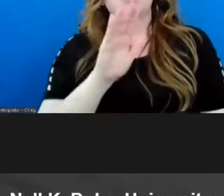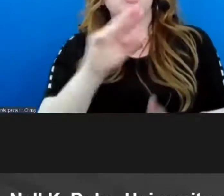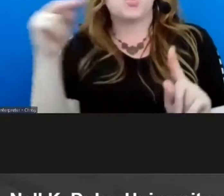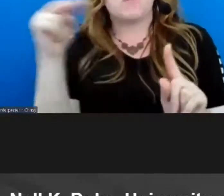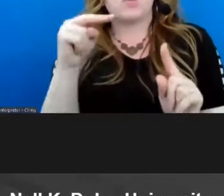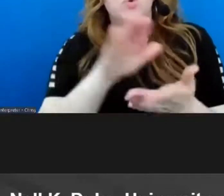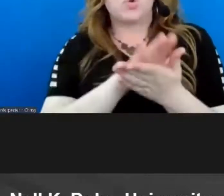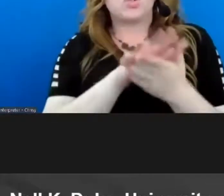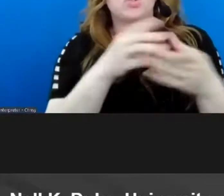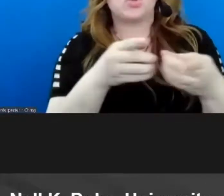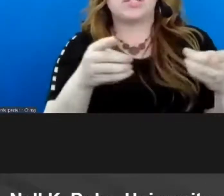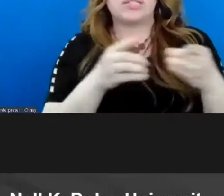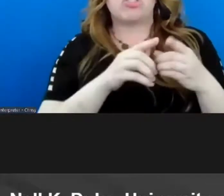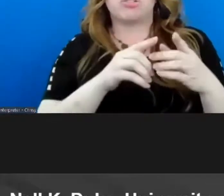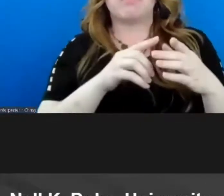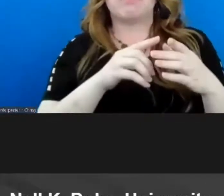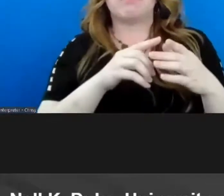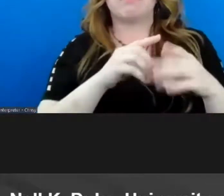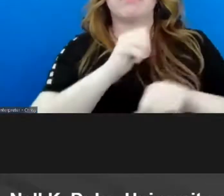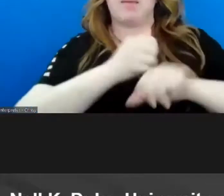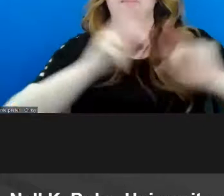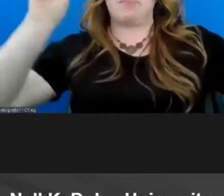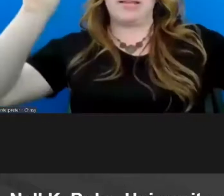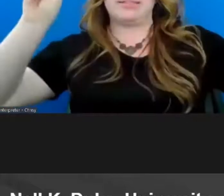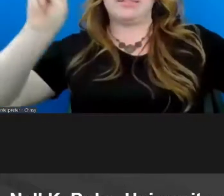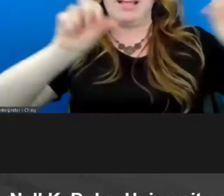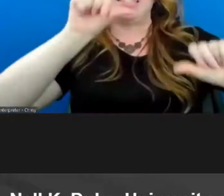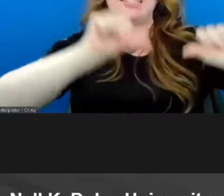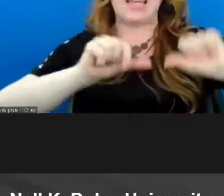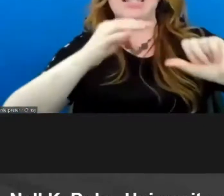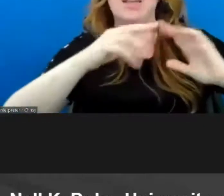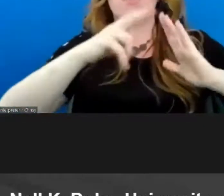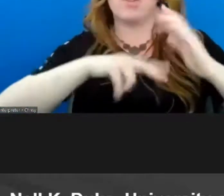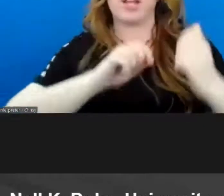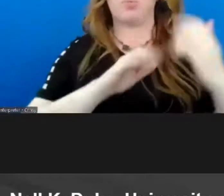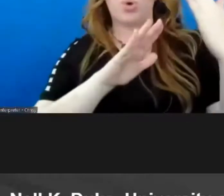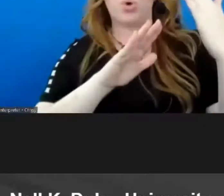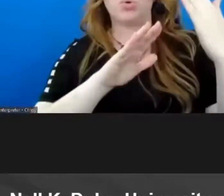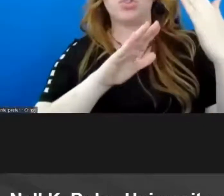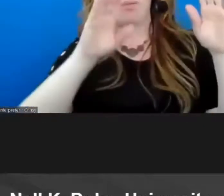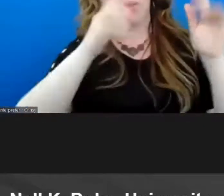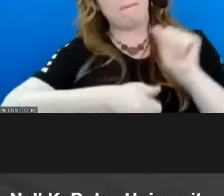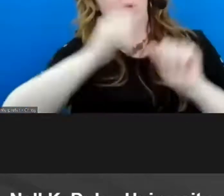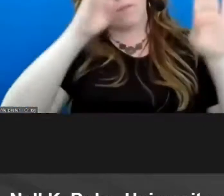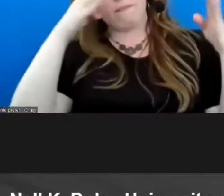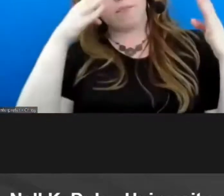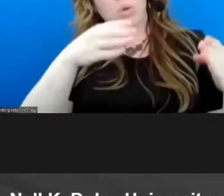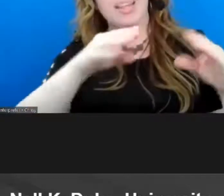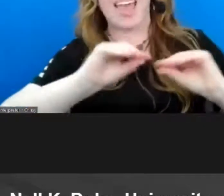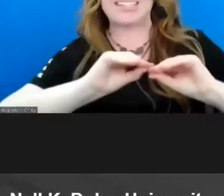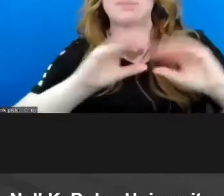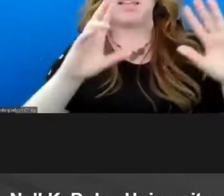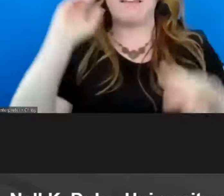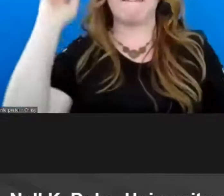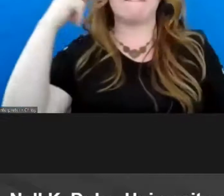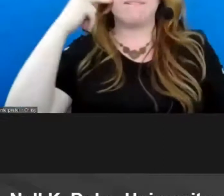implementing a i'm going to put this in air quotes right science of reading approach that focuses mainly on explicit phonics instruction